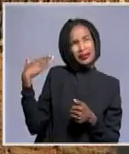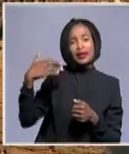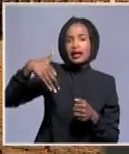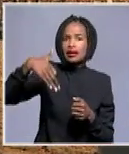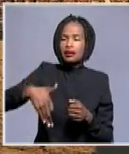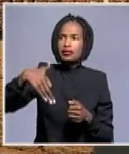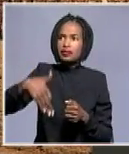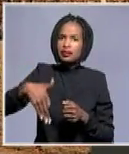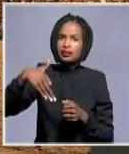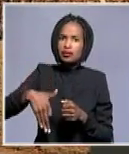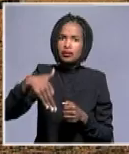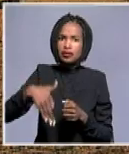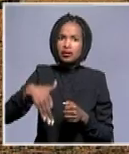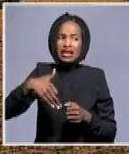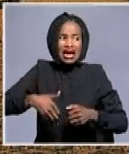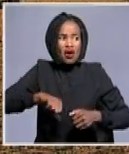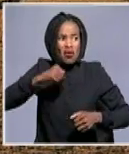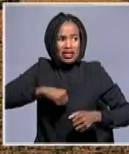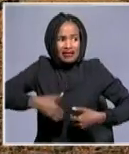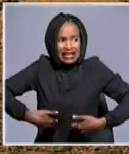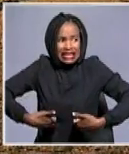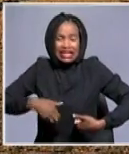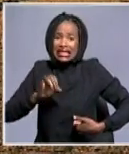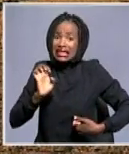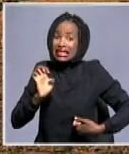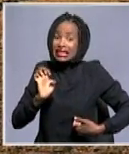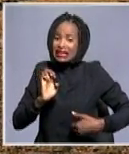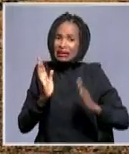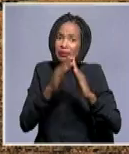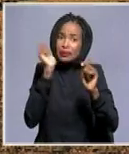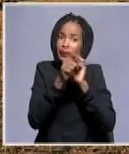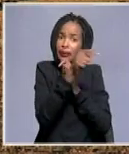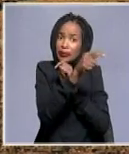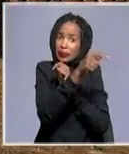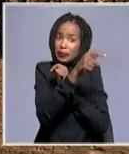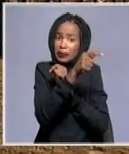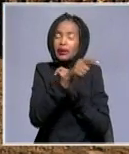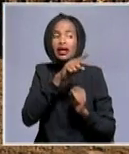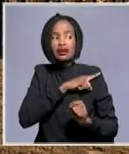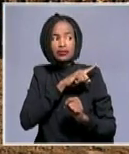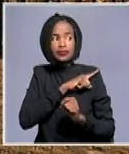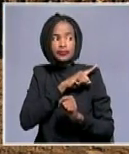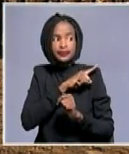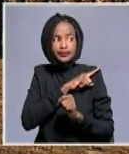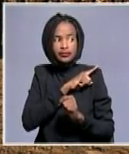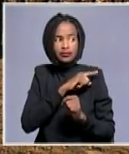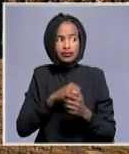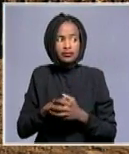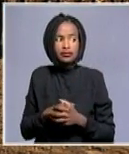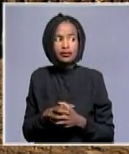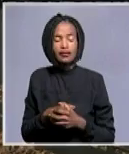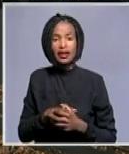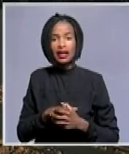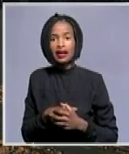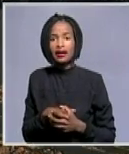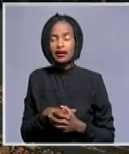experiencing the outbreak of hepatitis E in this very informal settlement. Hence, it may not have been a mistake